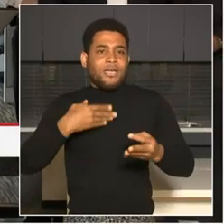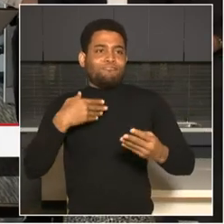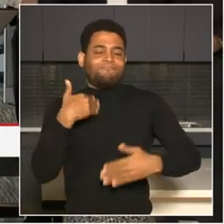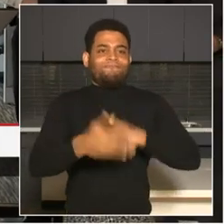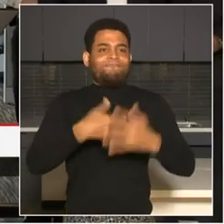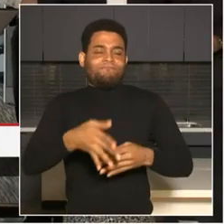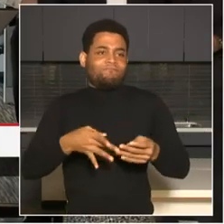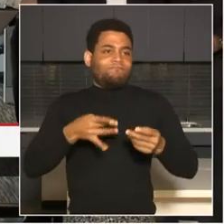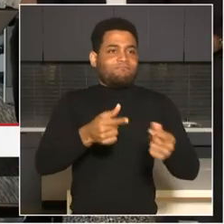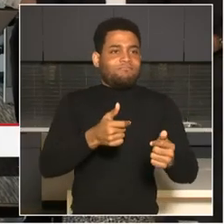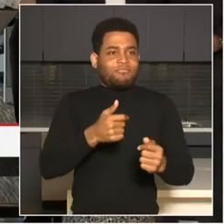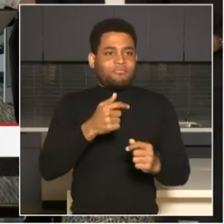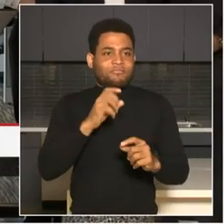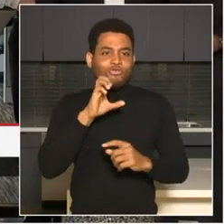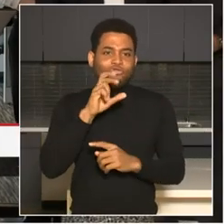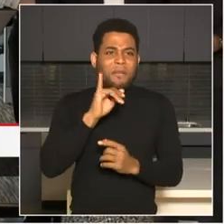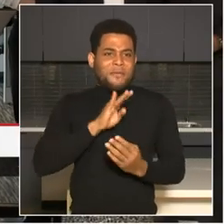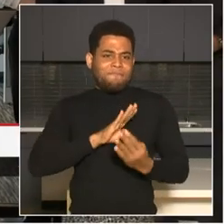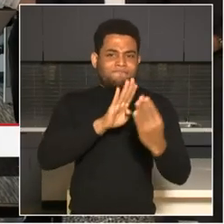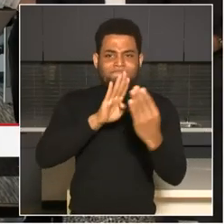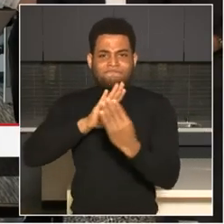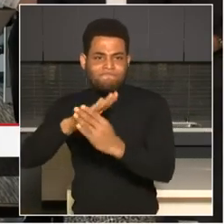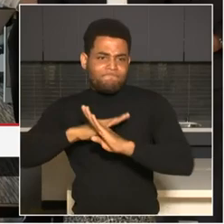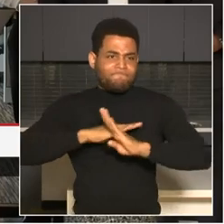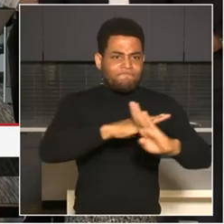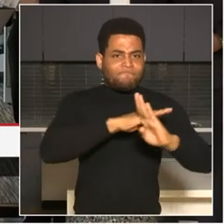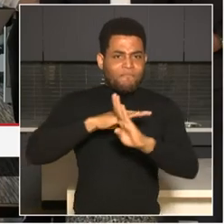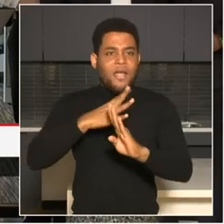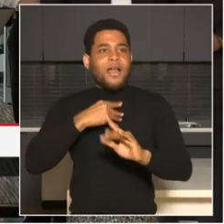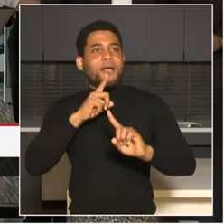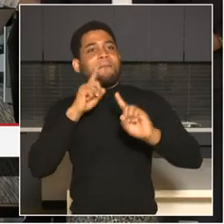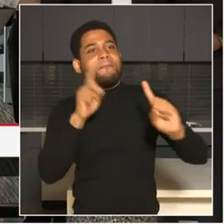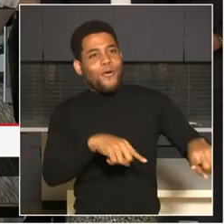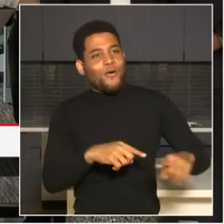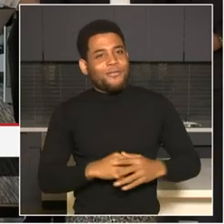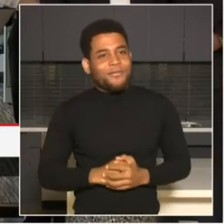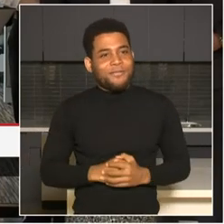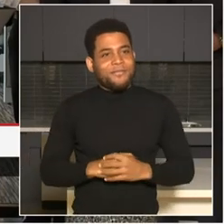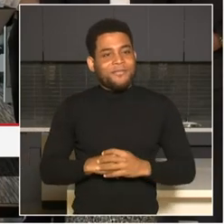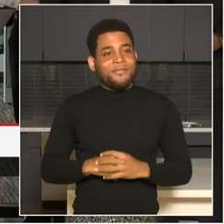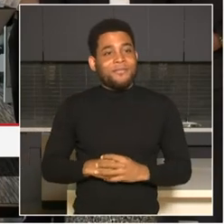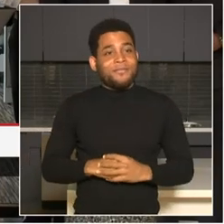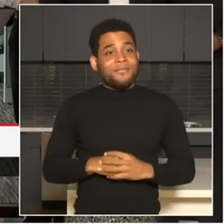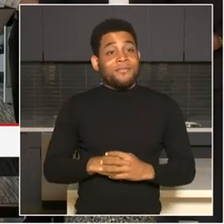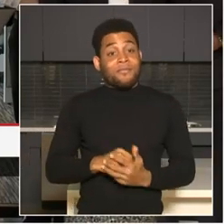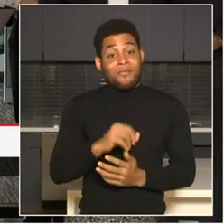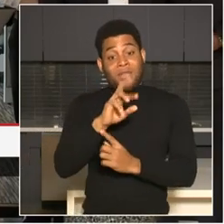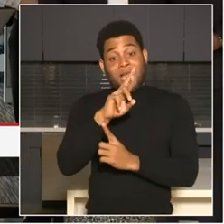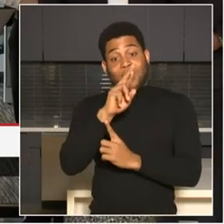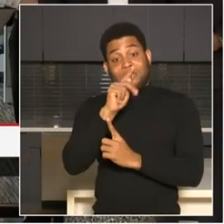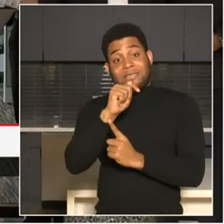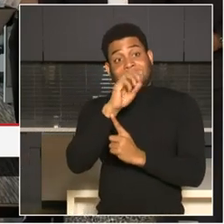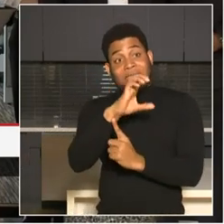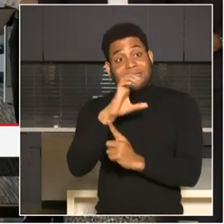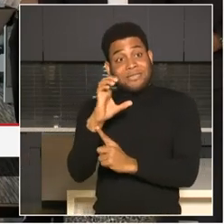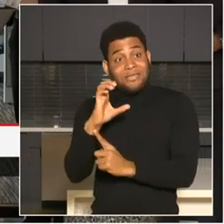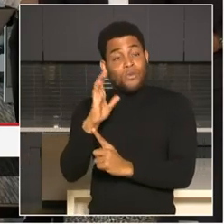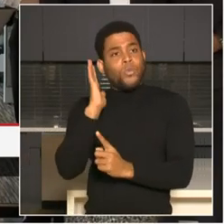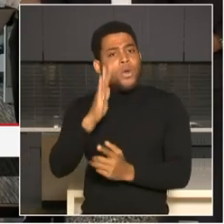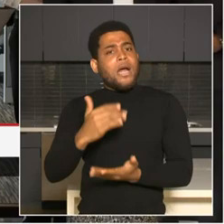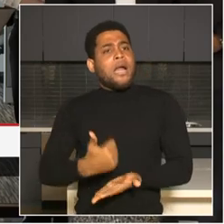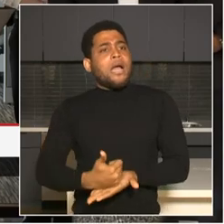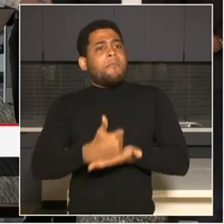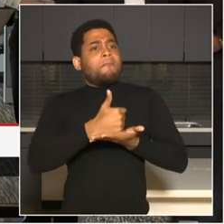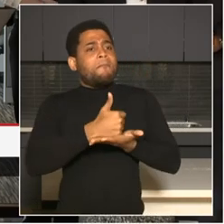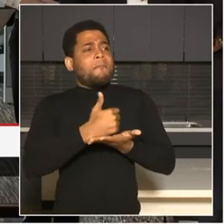and response efforts. In essence, the real-time crime center will allow us to begin the investigation the moment we